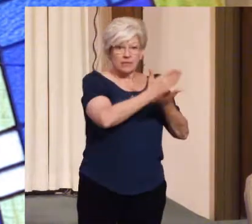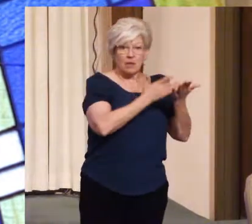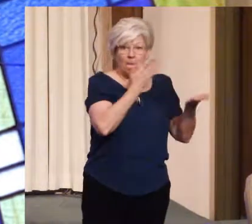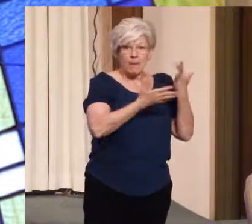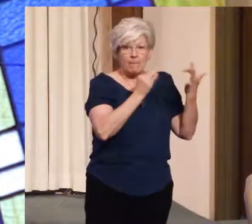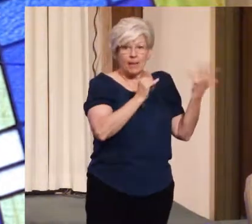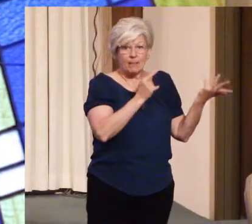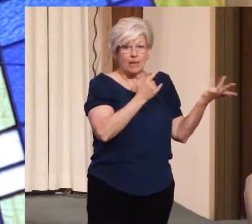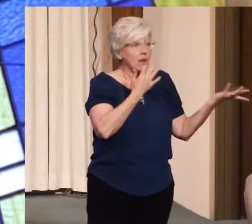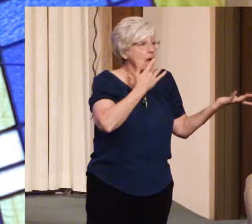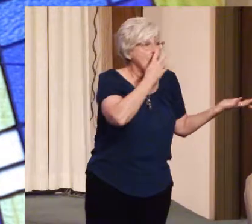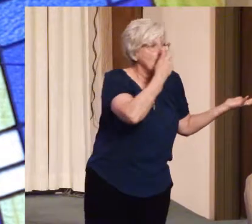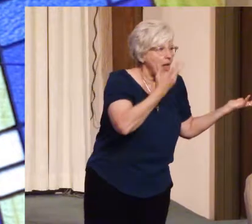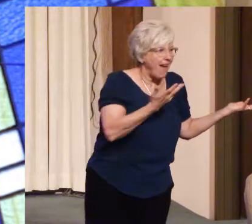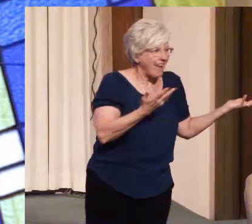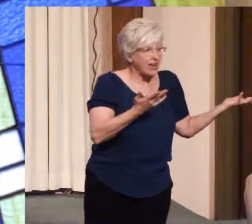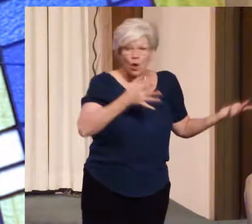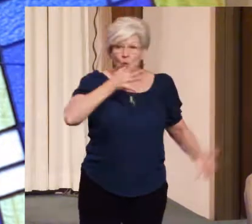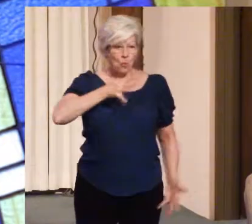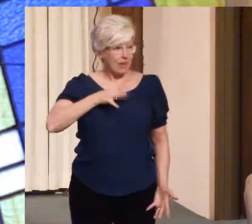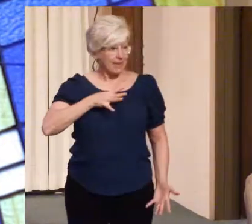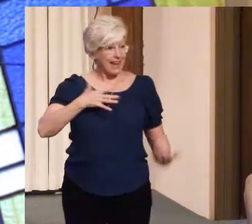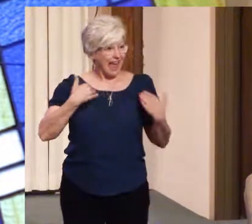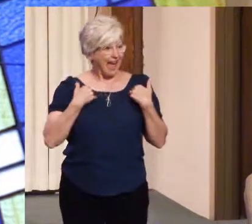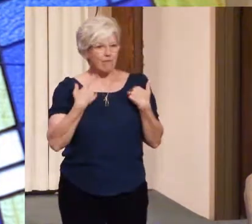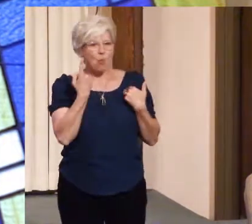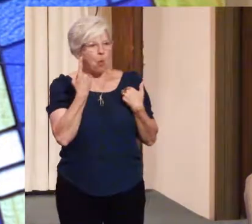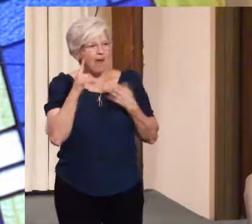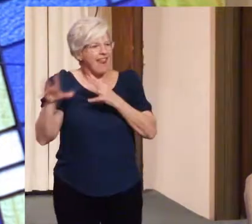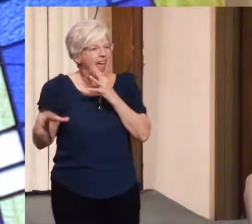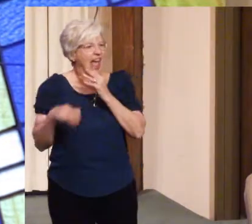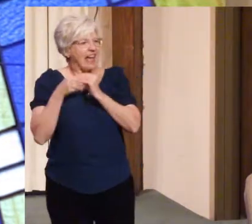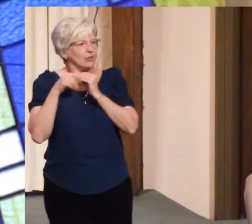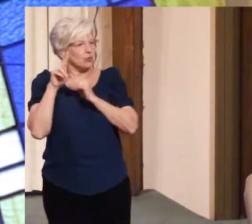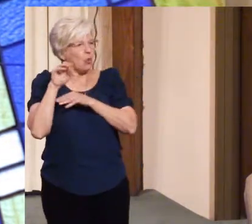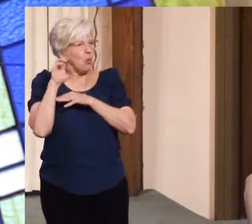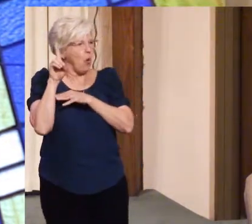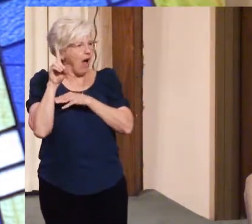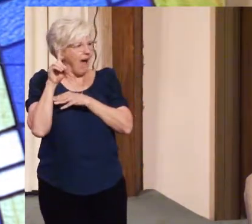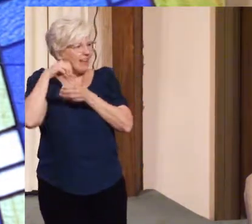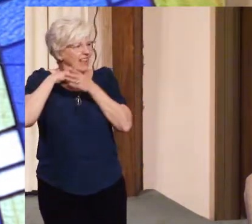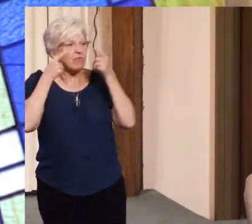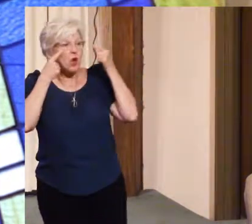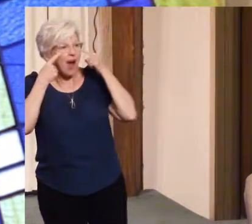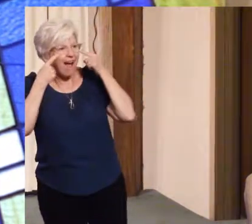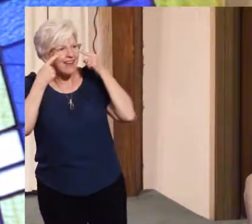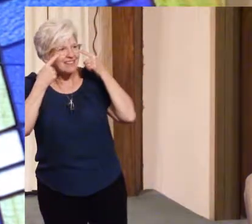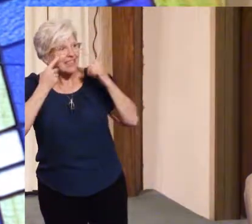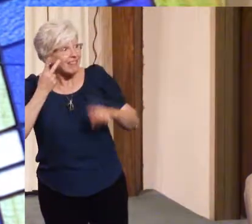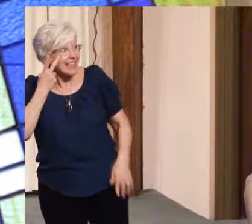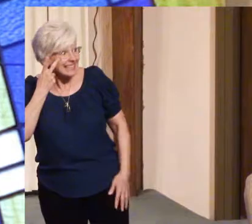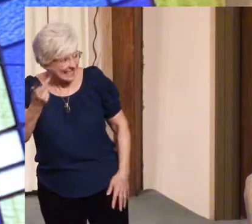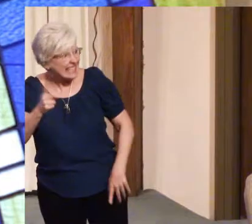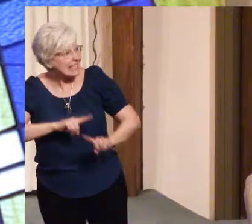And women have one extra rod in their eyes they can see differently than men do.